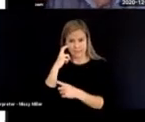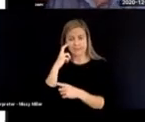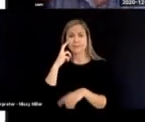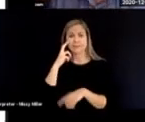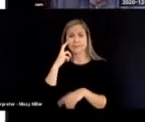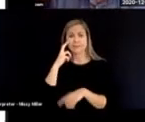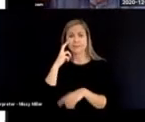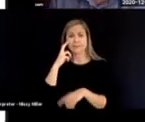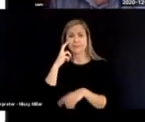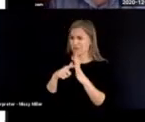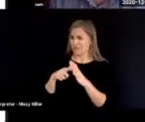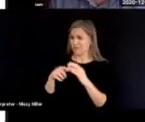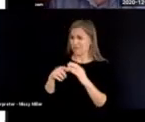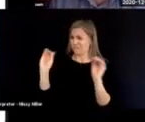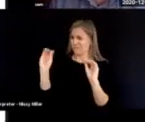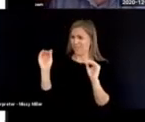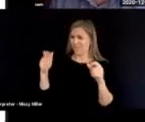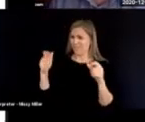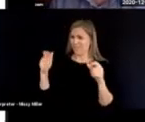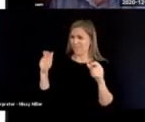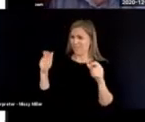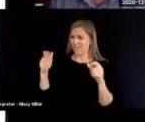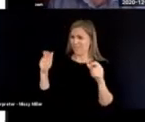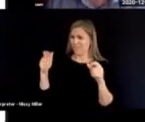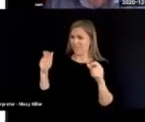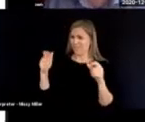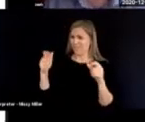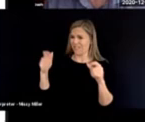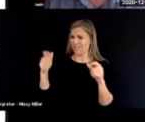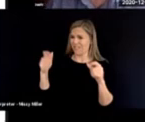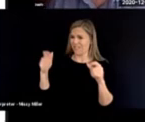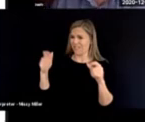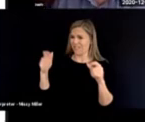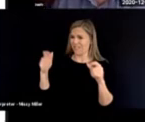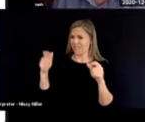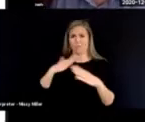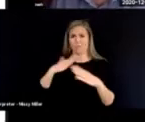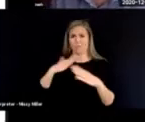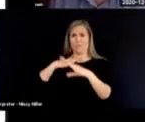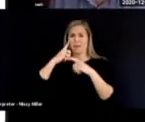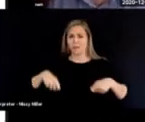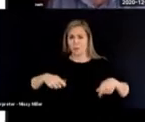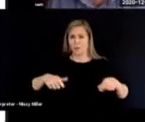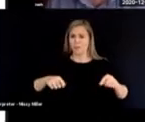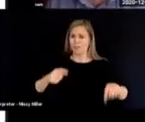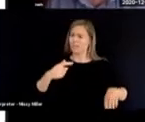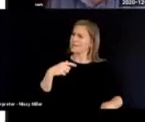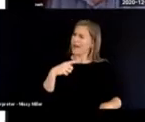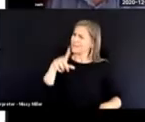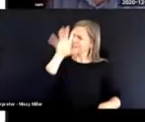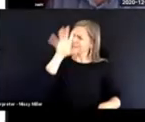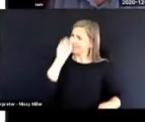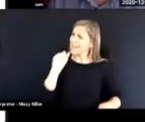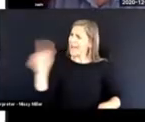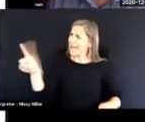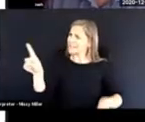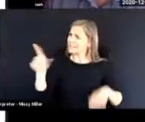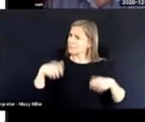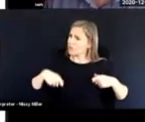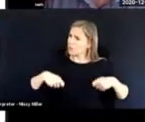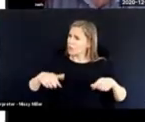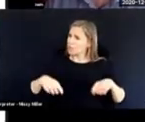-blindness. And I noticed that no, nothing was wheelchair-accessible. And when I asked about that,